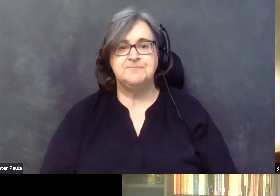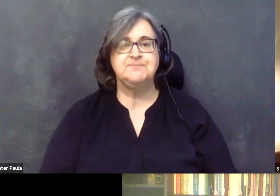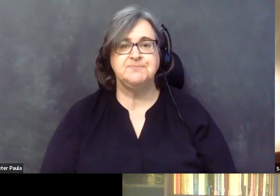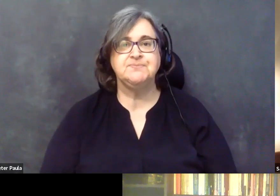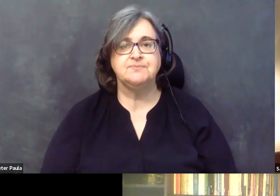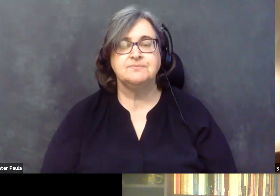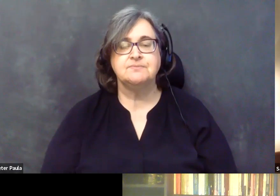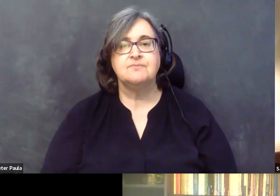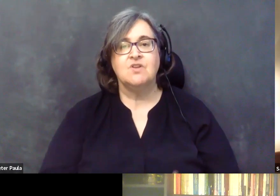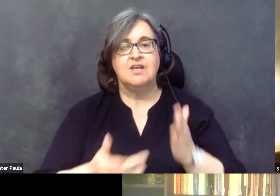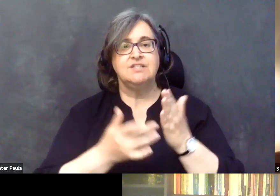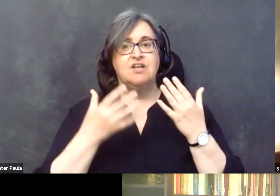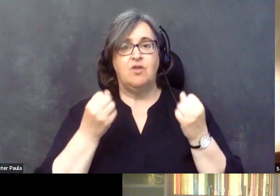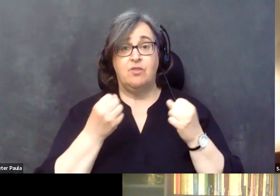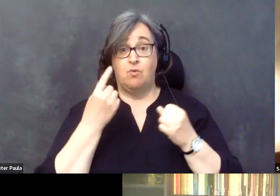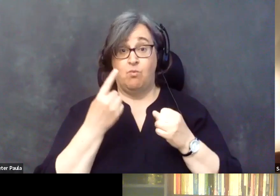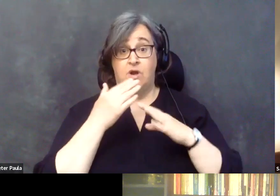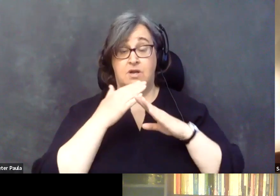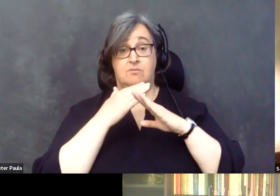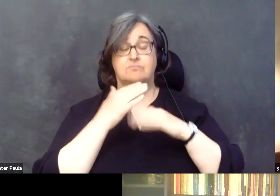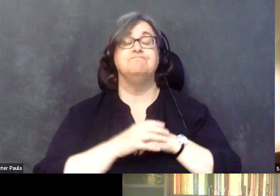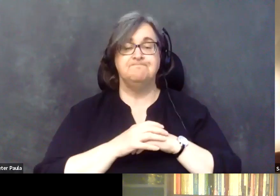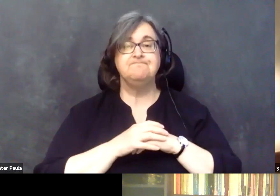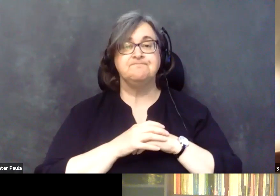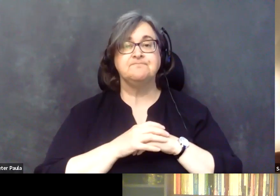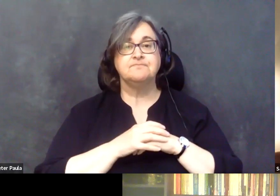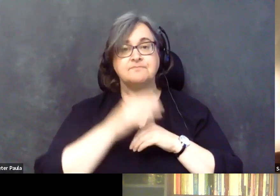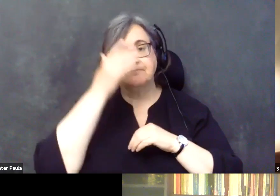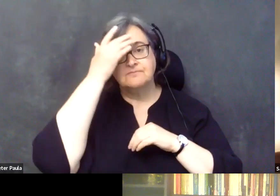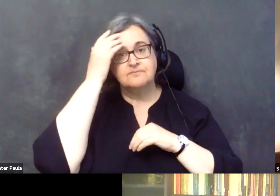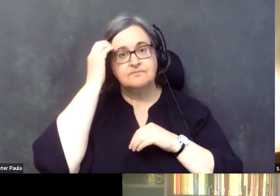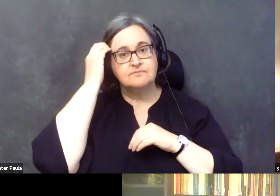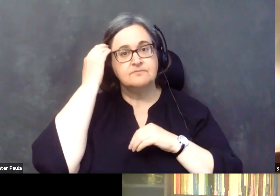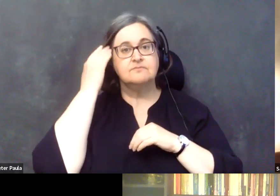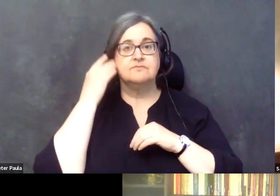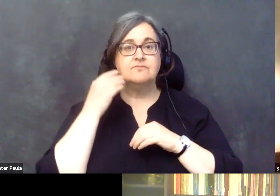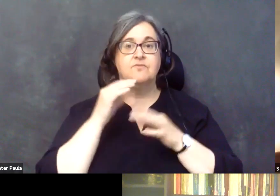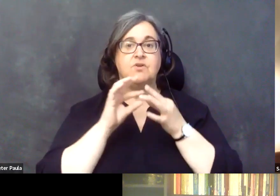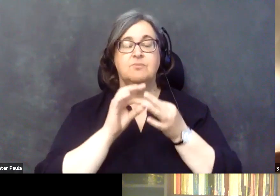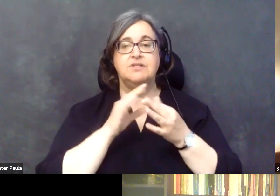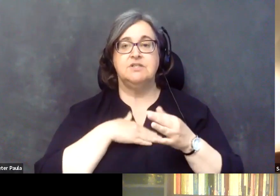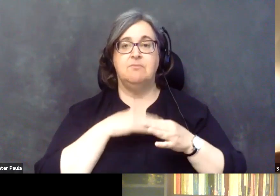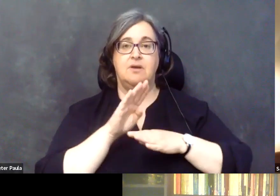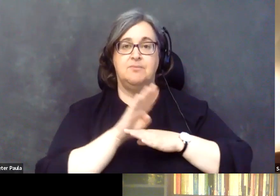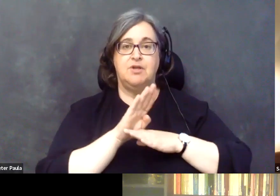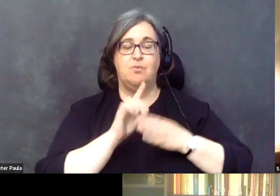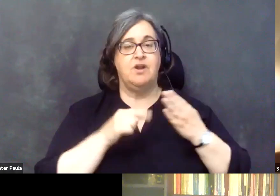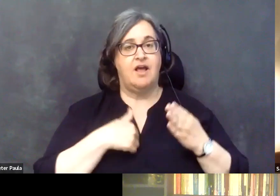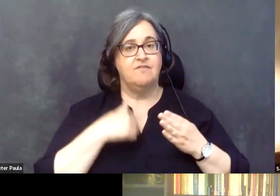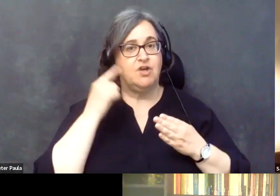think telehealth, one of the barriers I, and you know, based on my practice, what I've heard